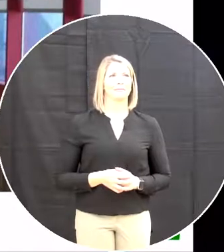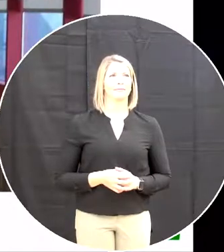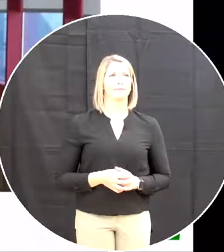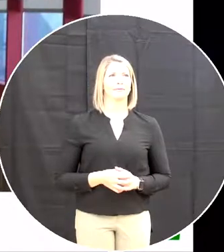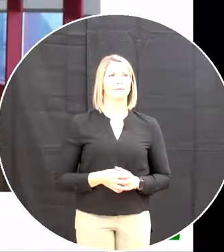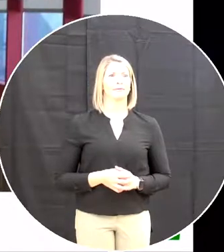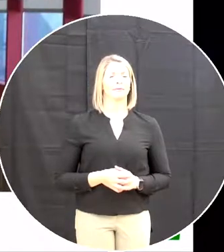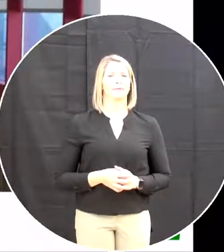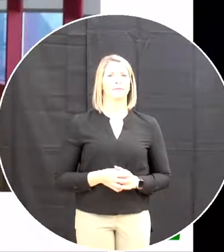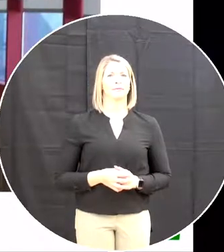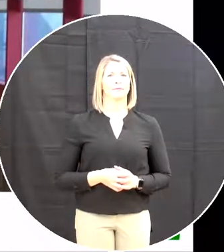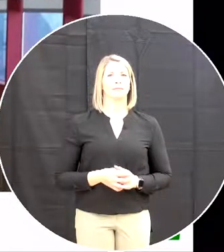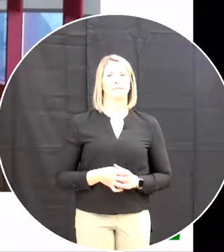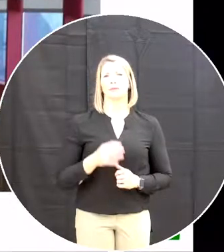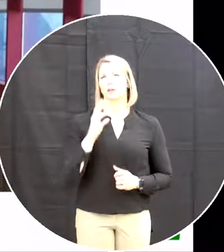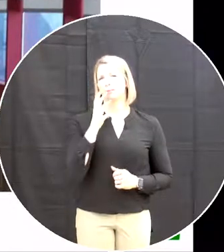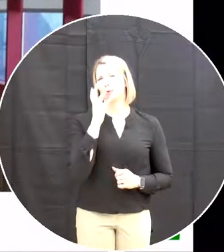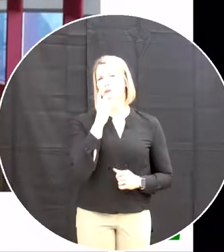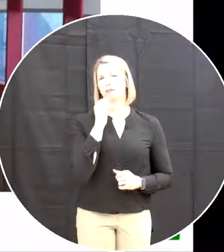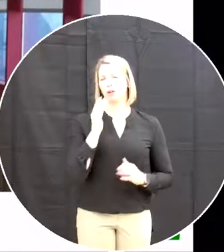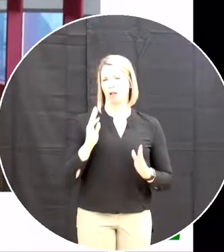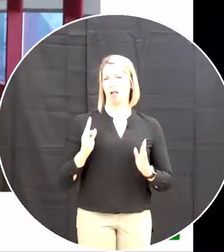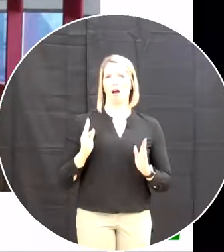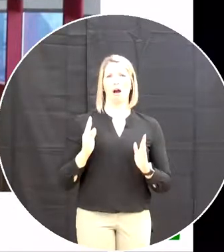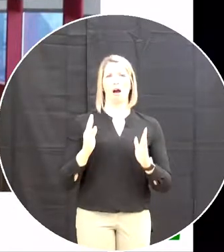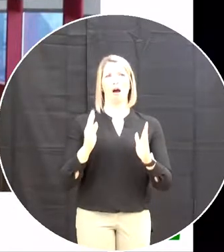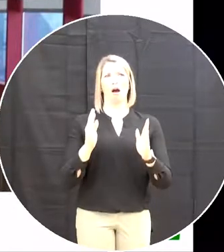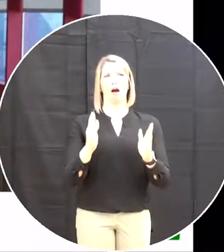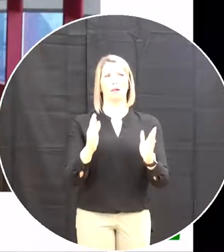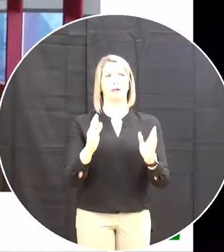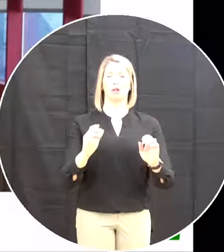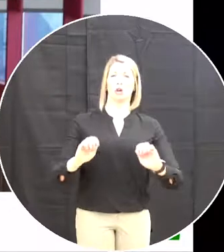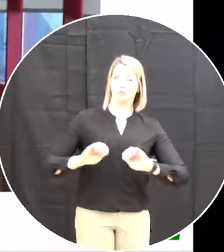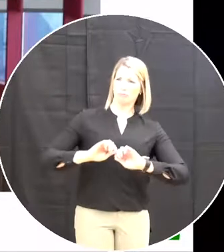And beautiful hallway In a bright modern school